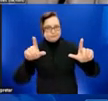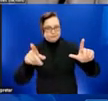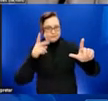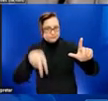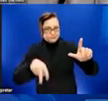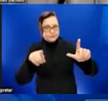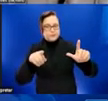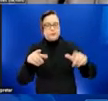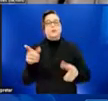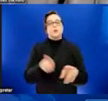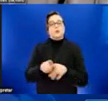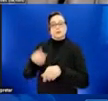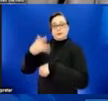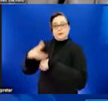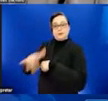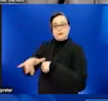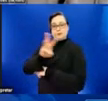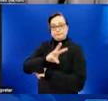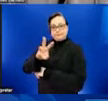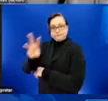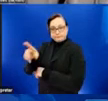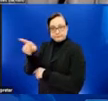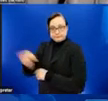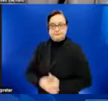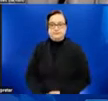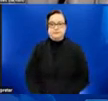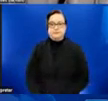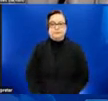on the website. Next slide, please.